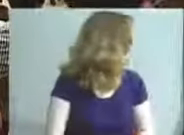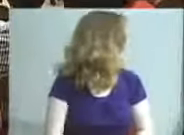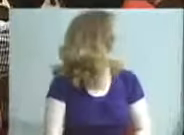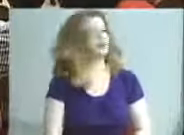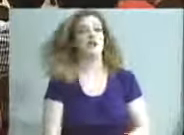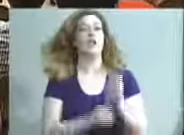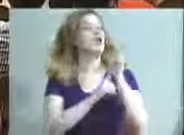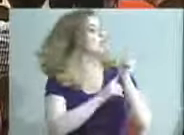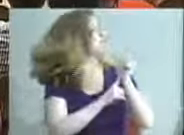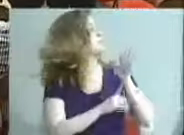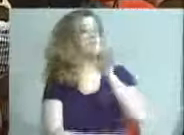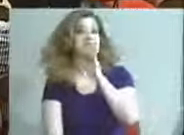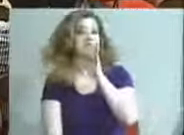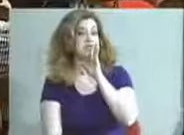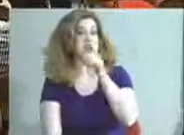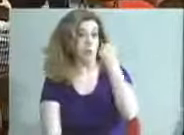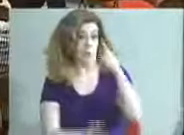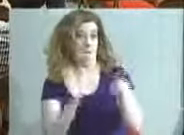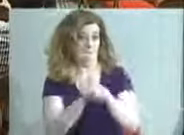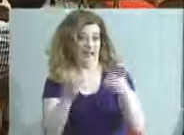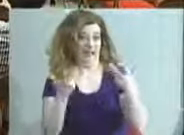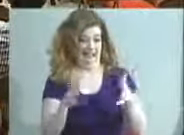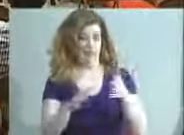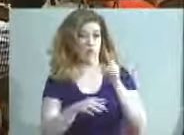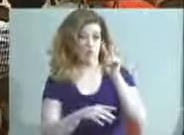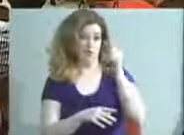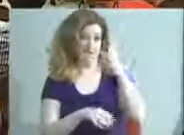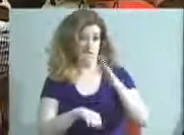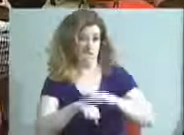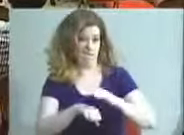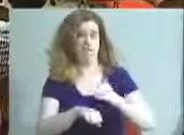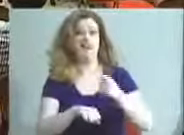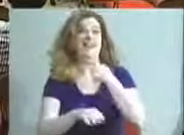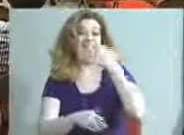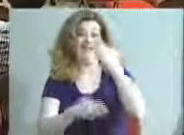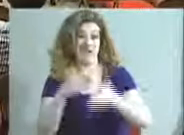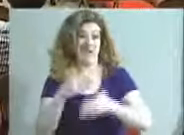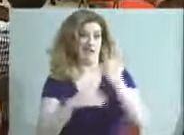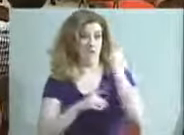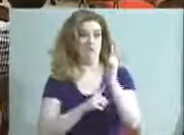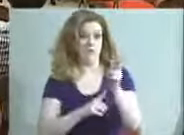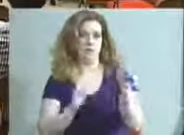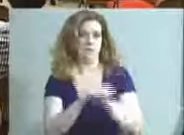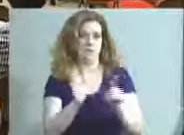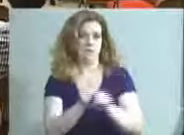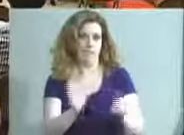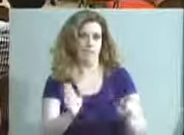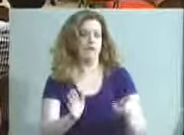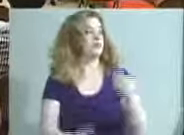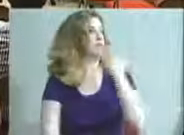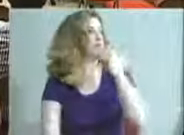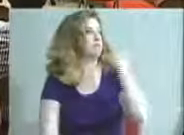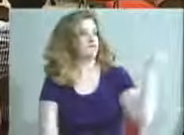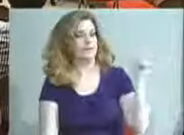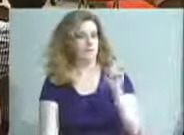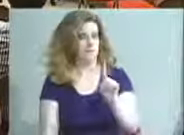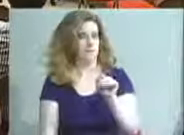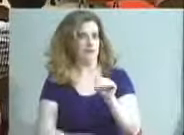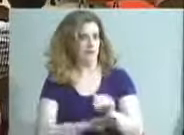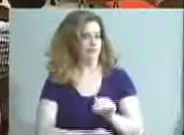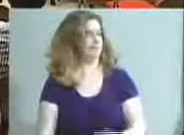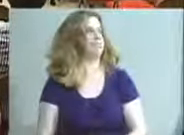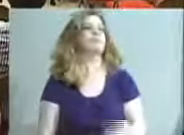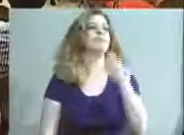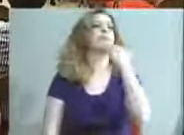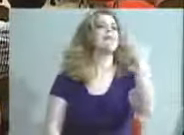Three minutes to speak. There will be one bell after two and a half and two bells at the end of three minutes. Thank you for being with us tonight. Thank